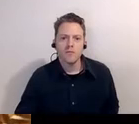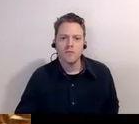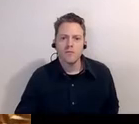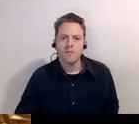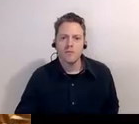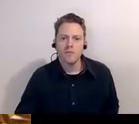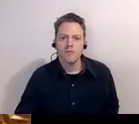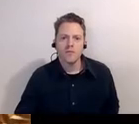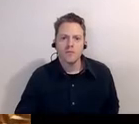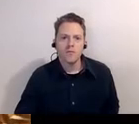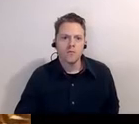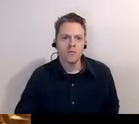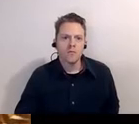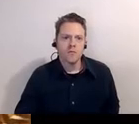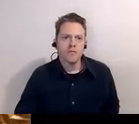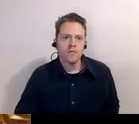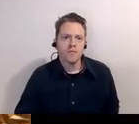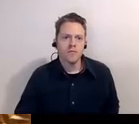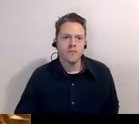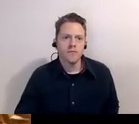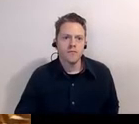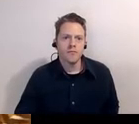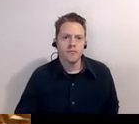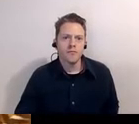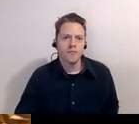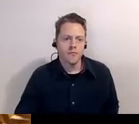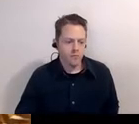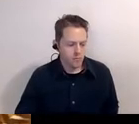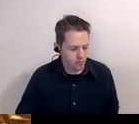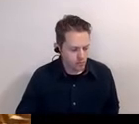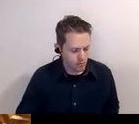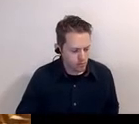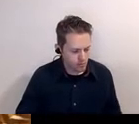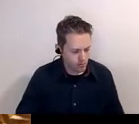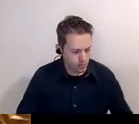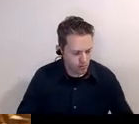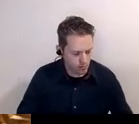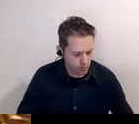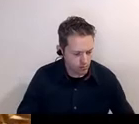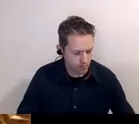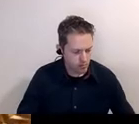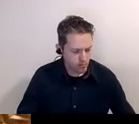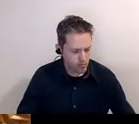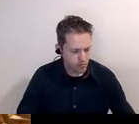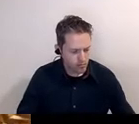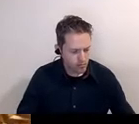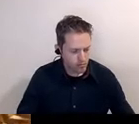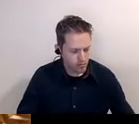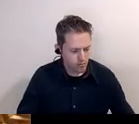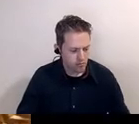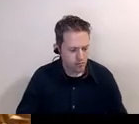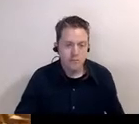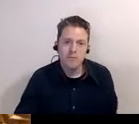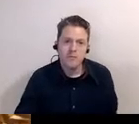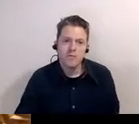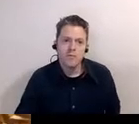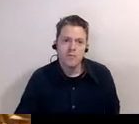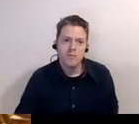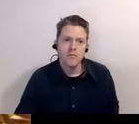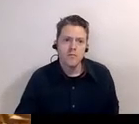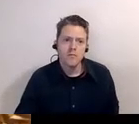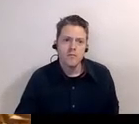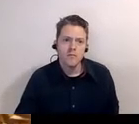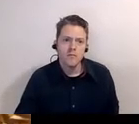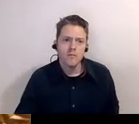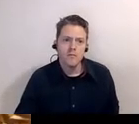-white jury of uh murder and um this led to a lot of disturbances in different areas